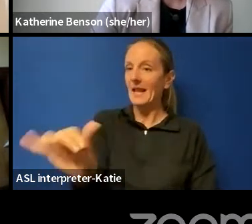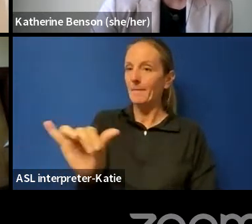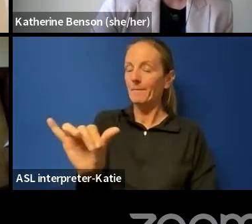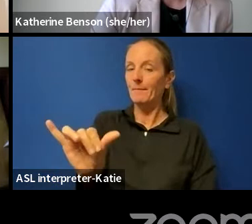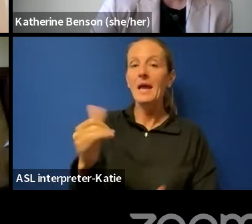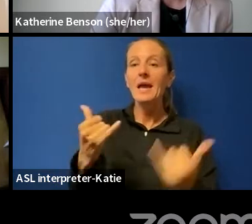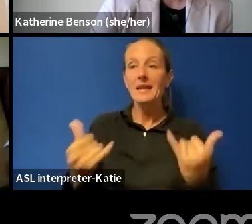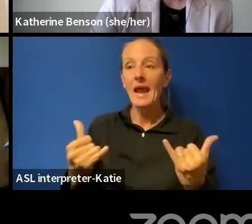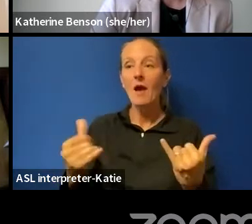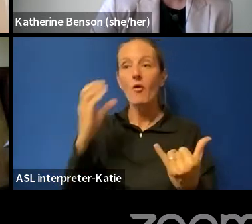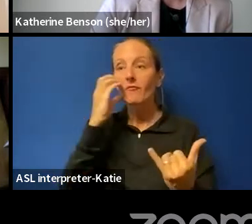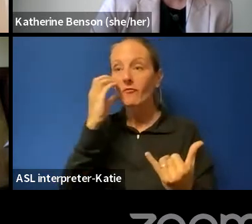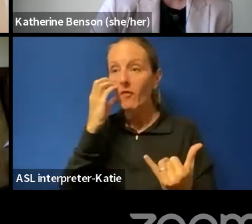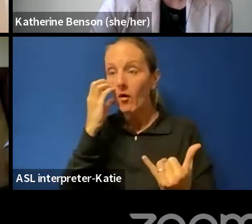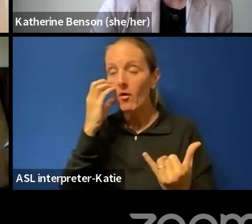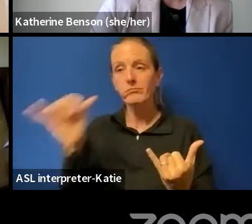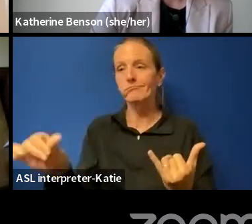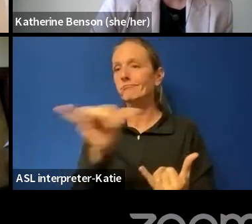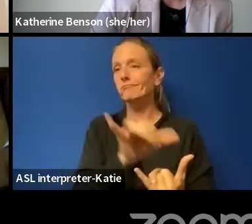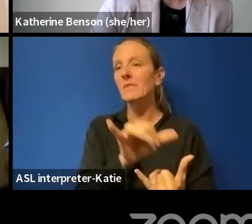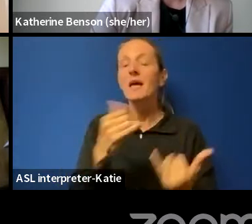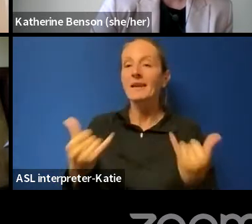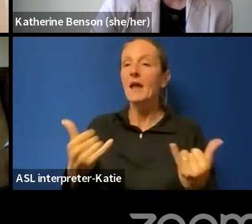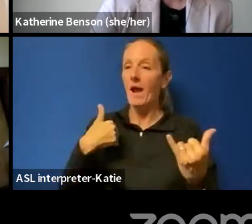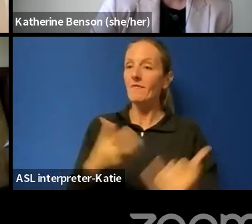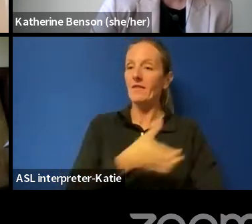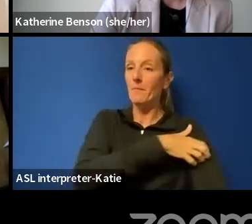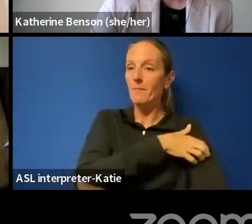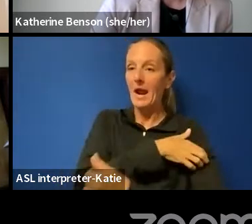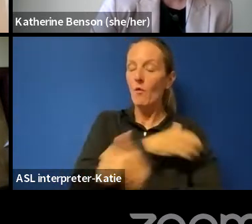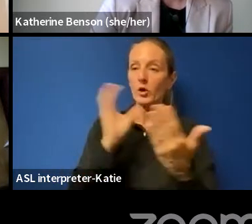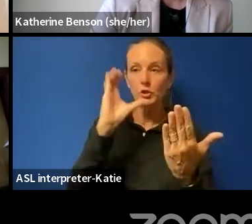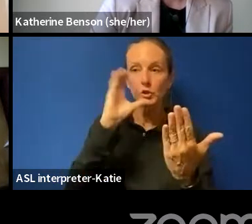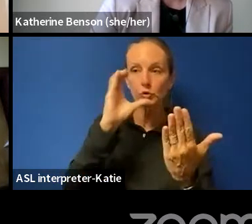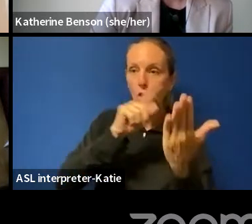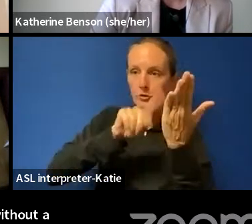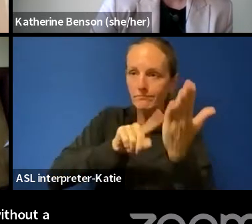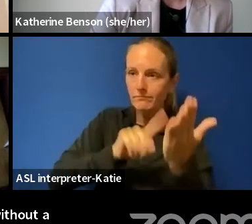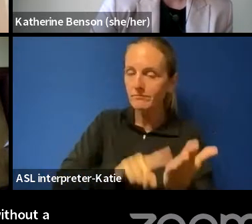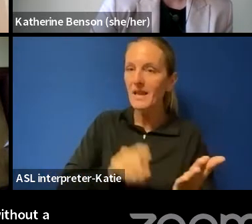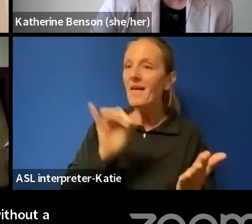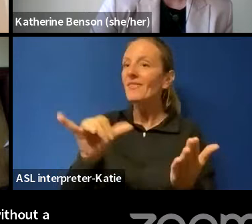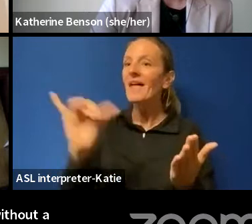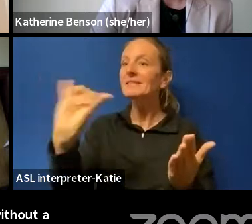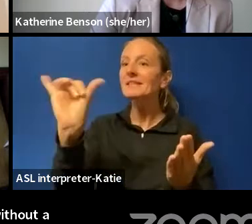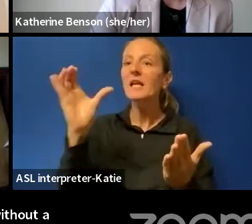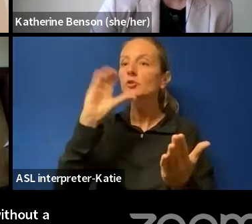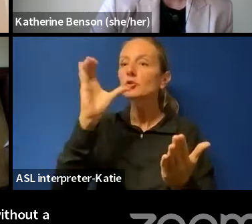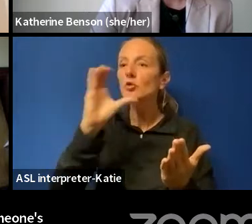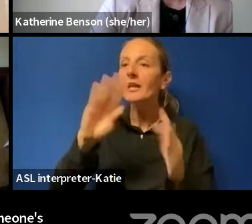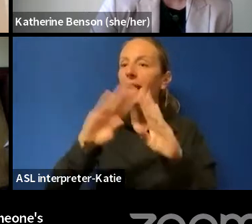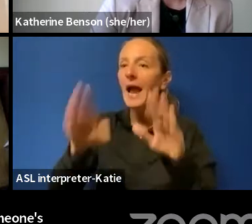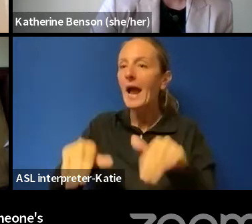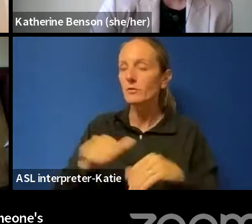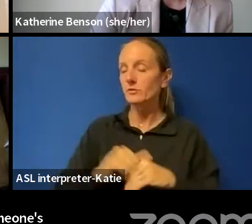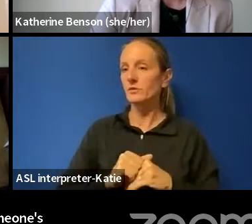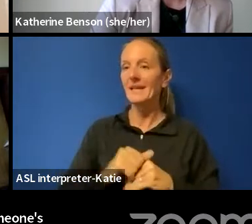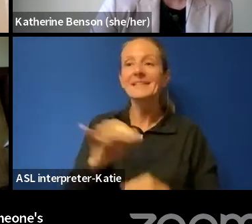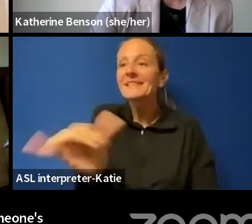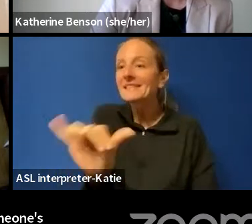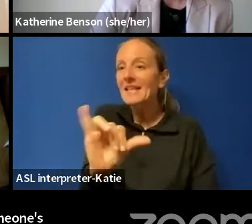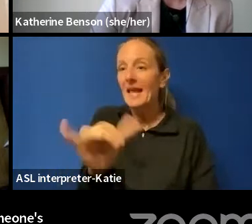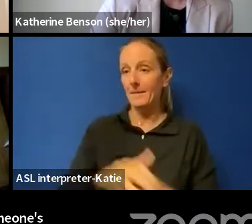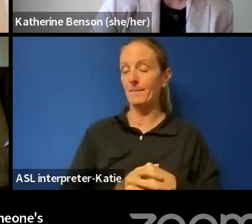having the automatic power to search it would be equally as invasive as searching someone's house without a warrant. It is